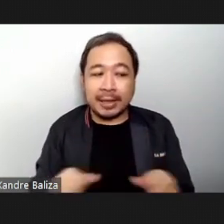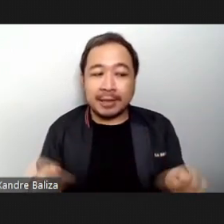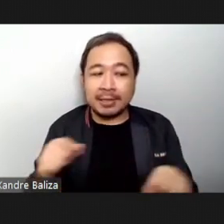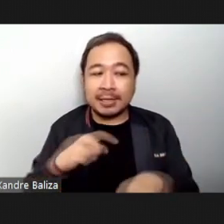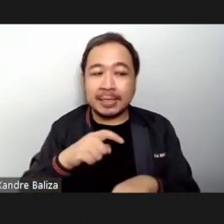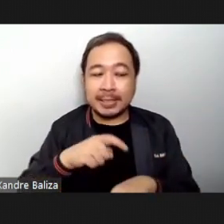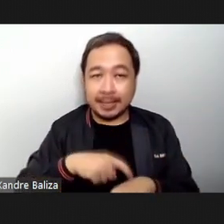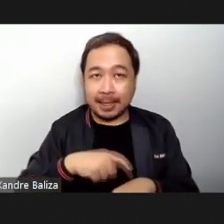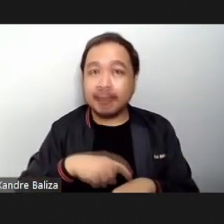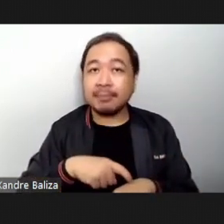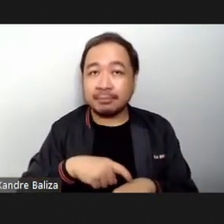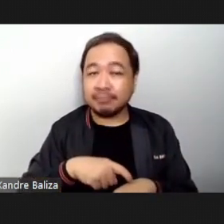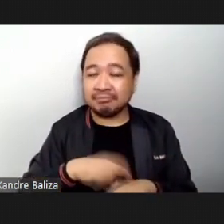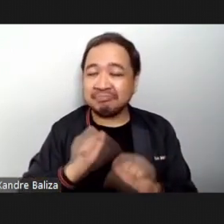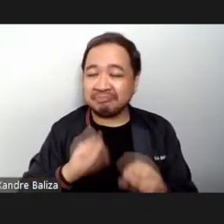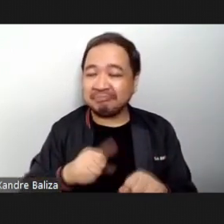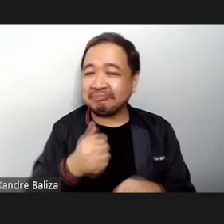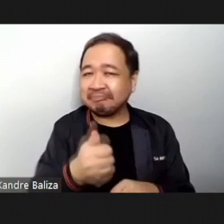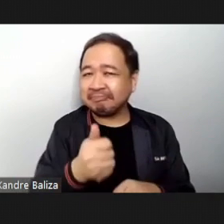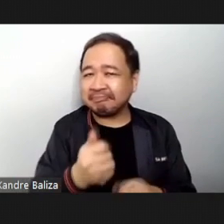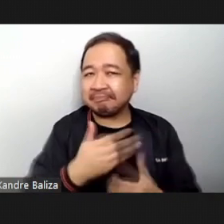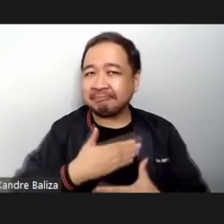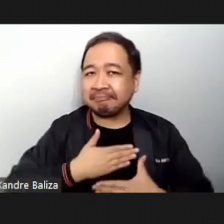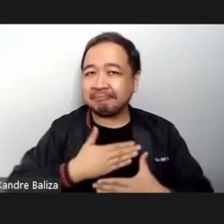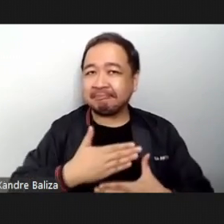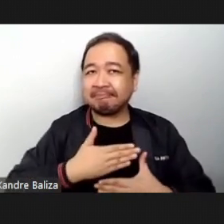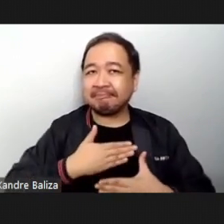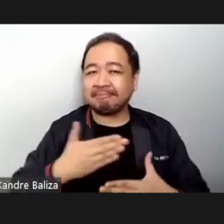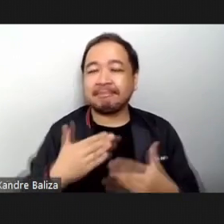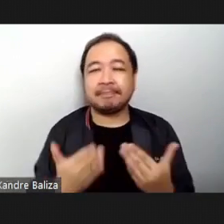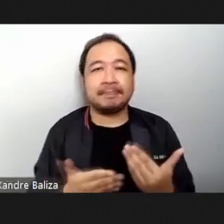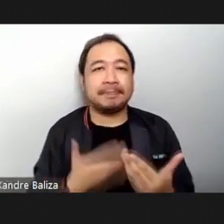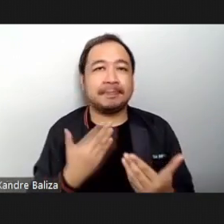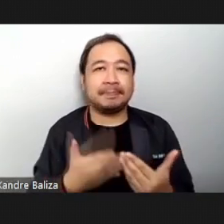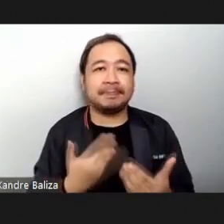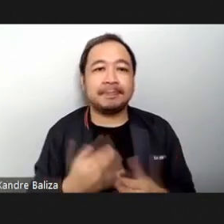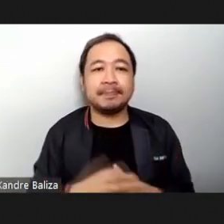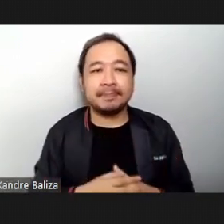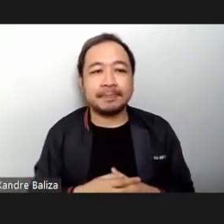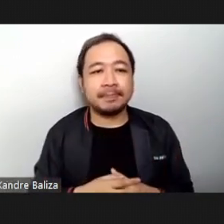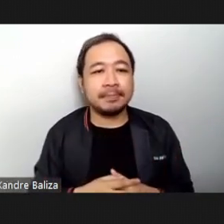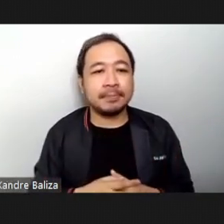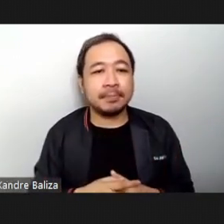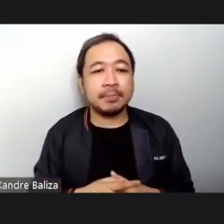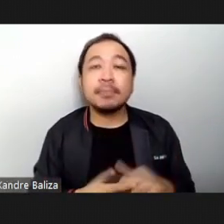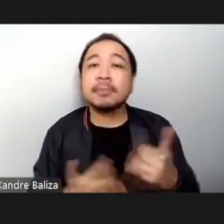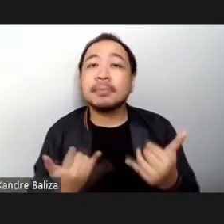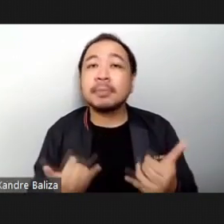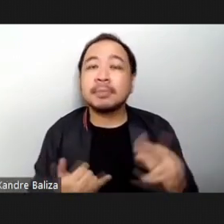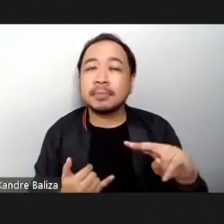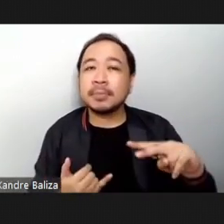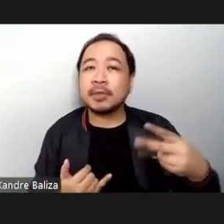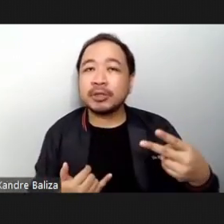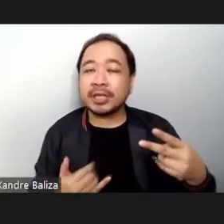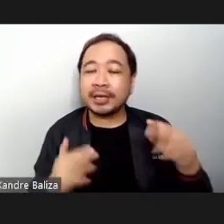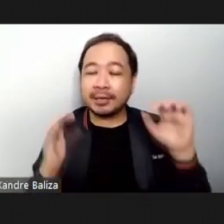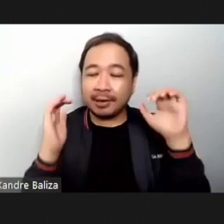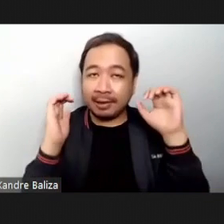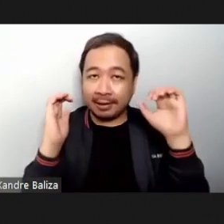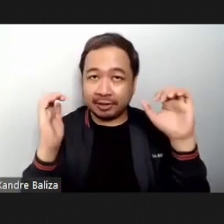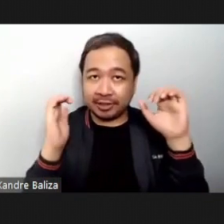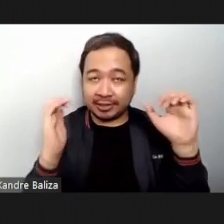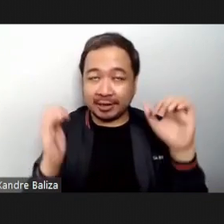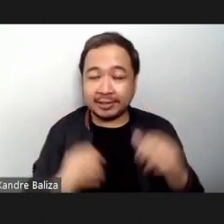Diba? Okay. And now we'll do a second exercise. Okay. And